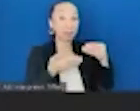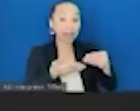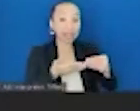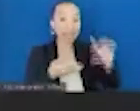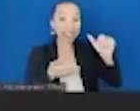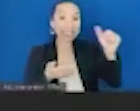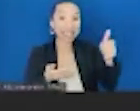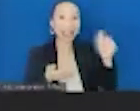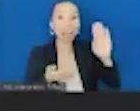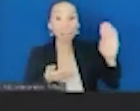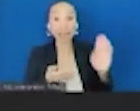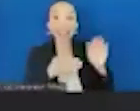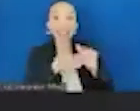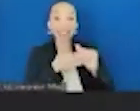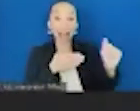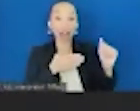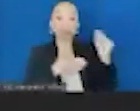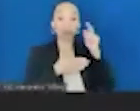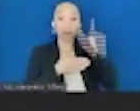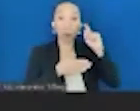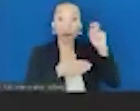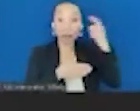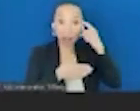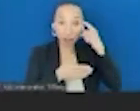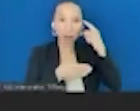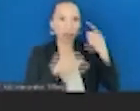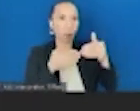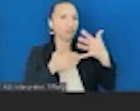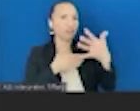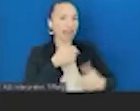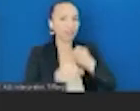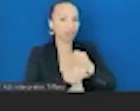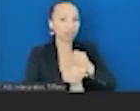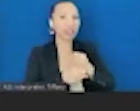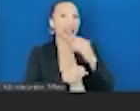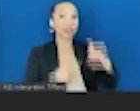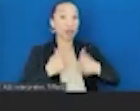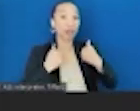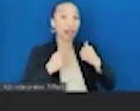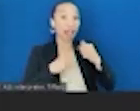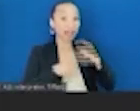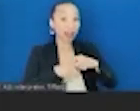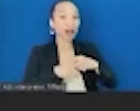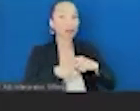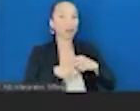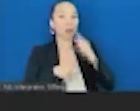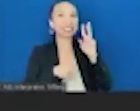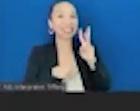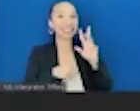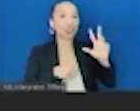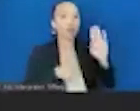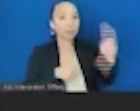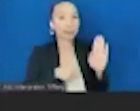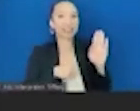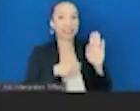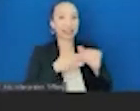the government in SNAP costs and health care costs in five years, and it saved $63 billion over a lifetime. And so I believe